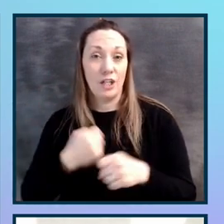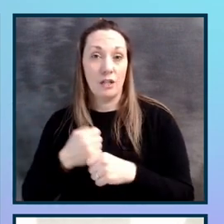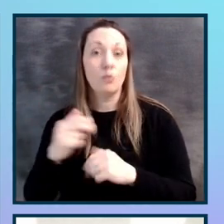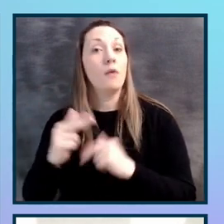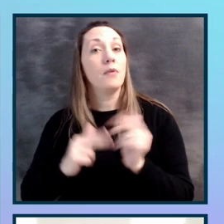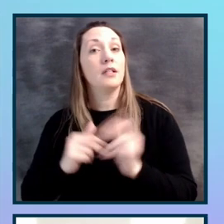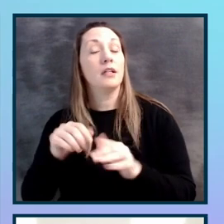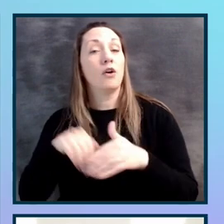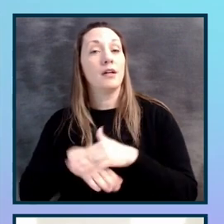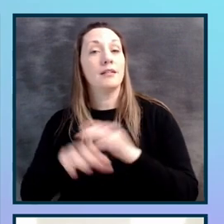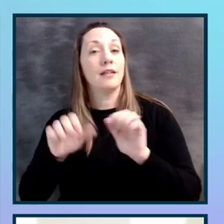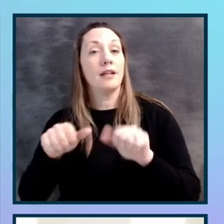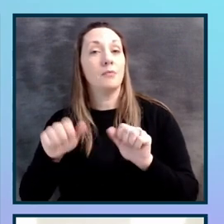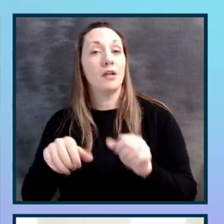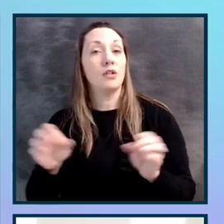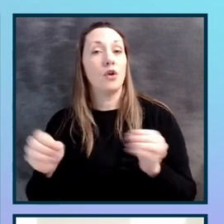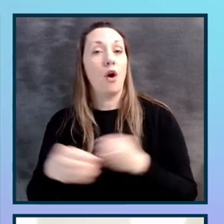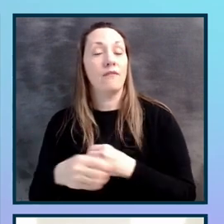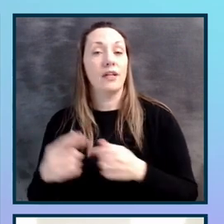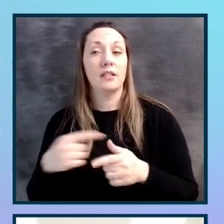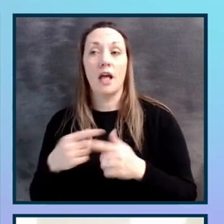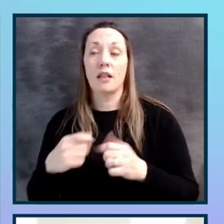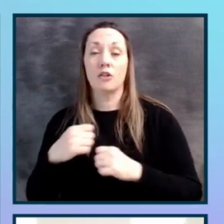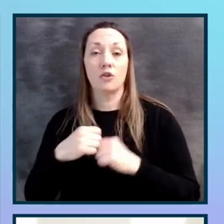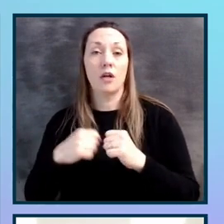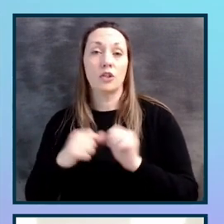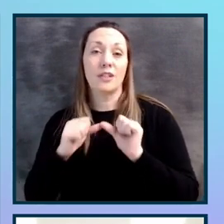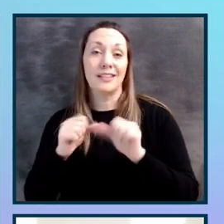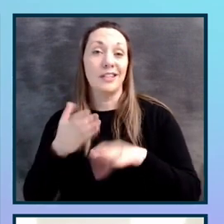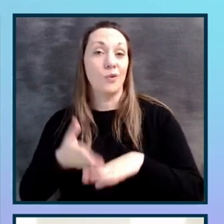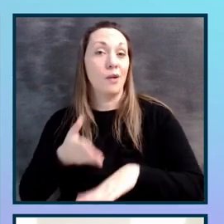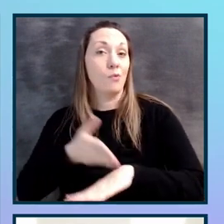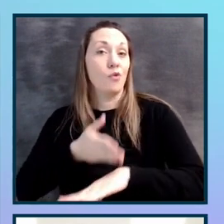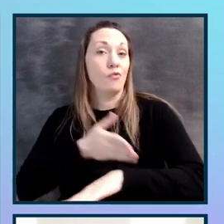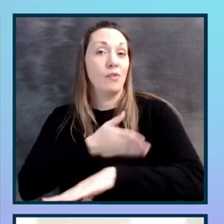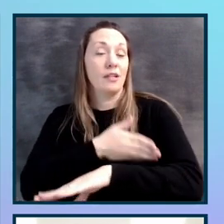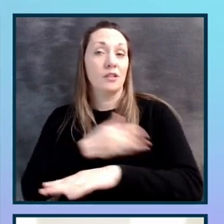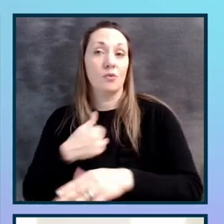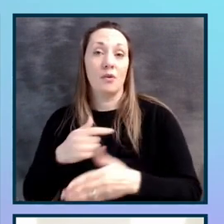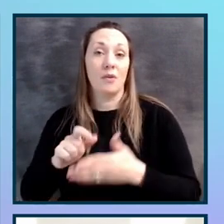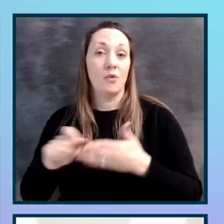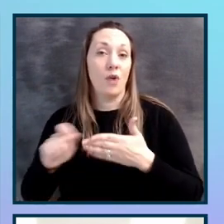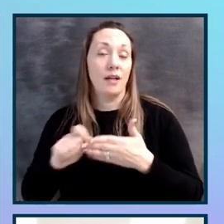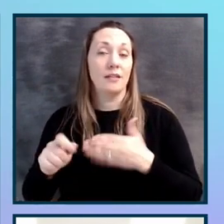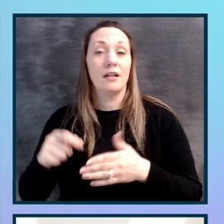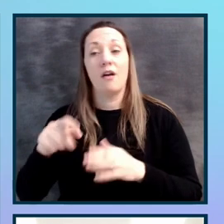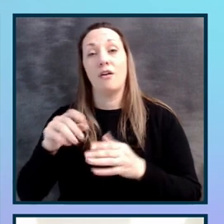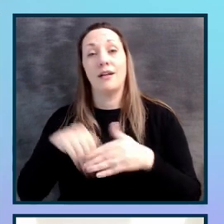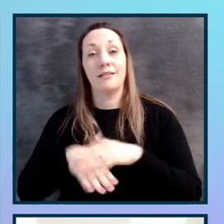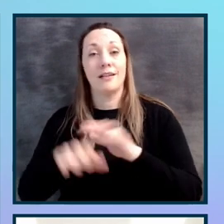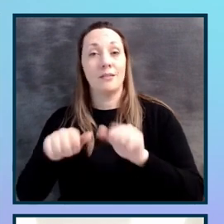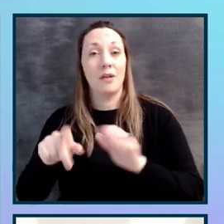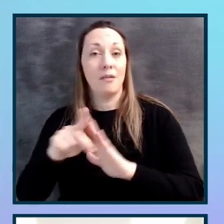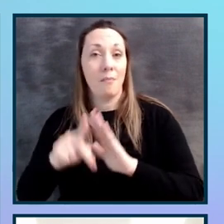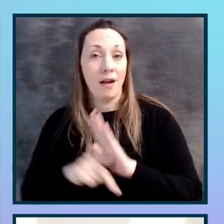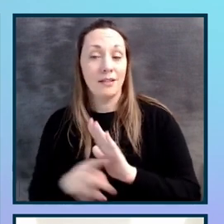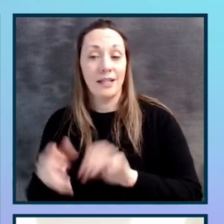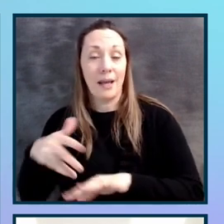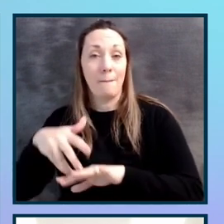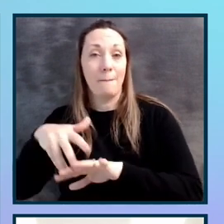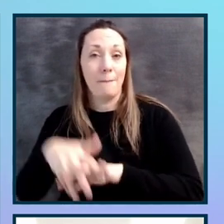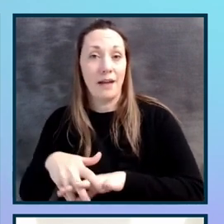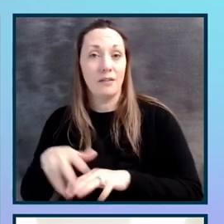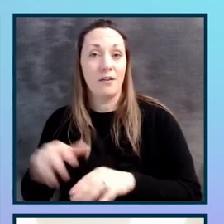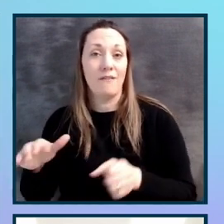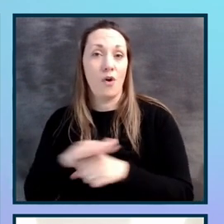accessibility program office and our strategies for continuous improvement. We'll be writing our own accessibility policies and embedding accessibility fully